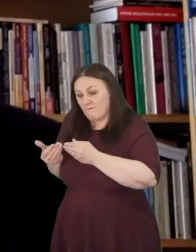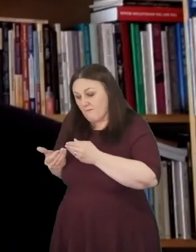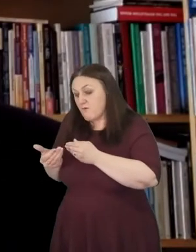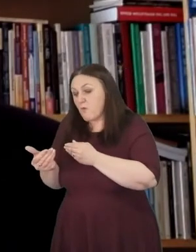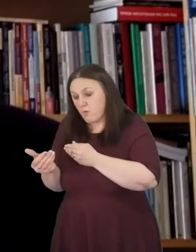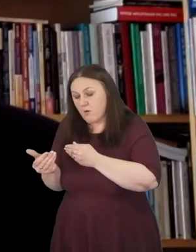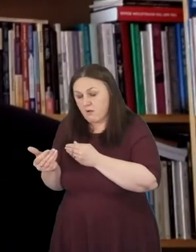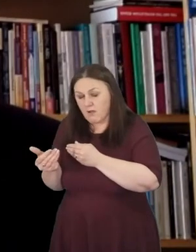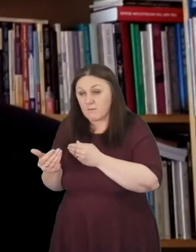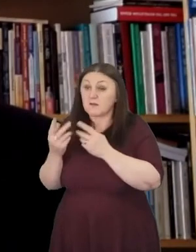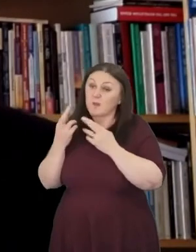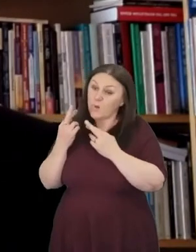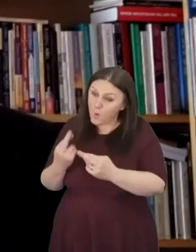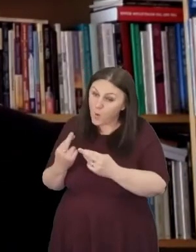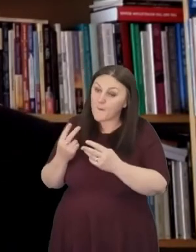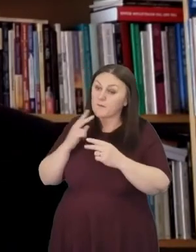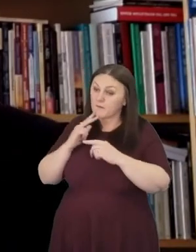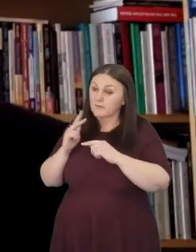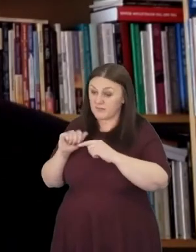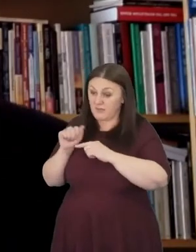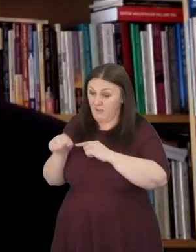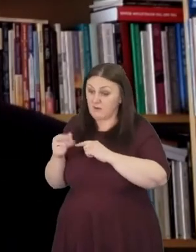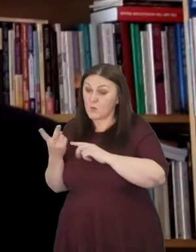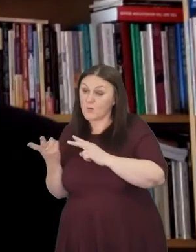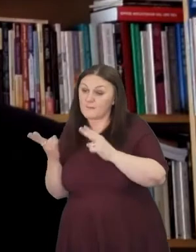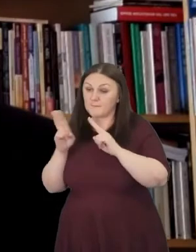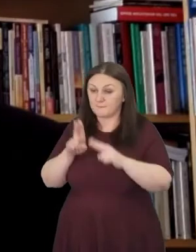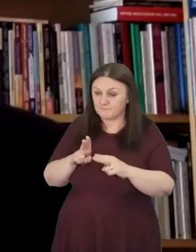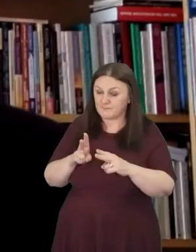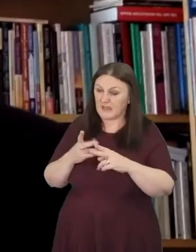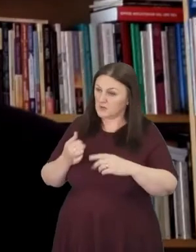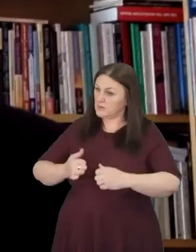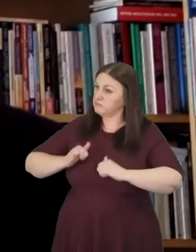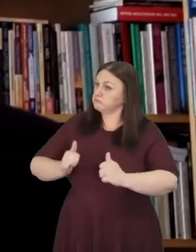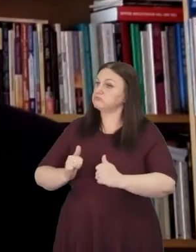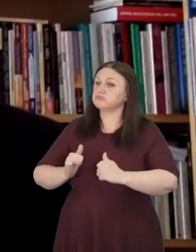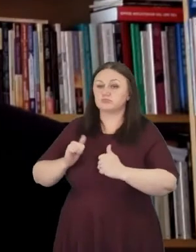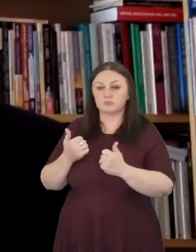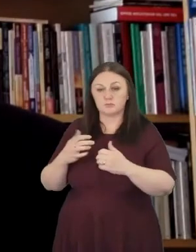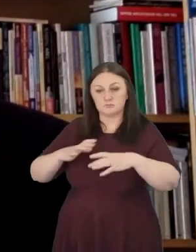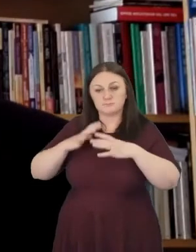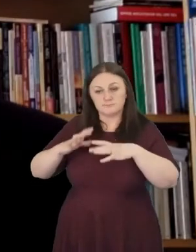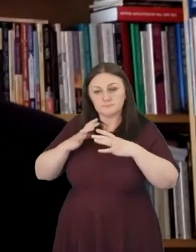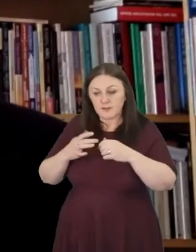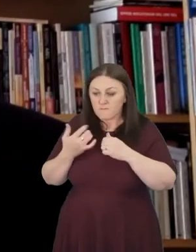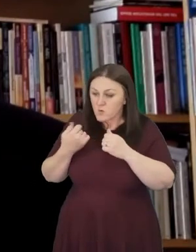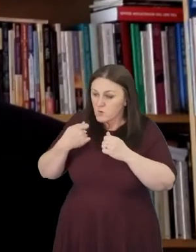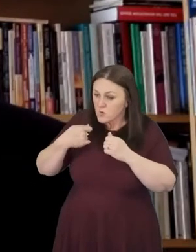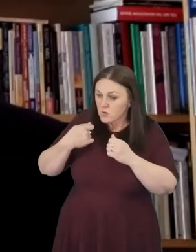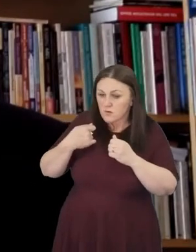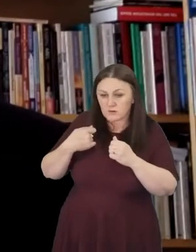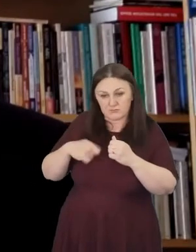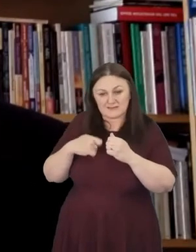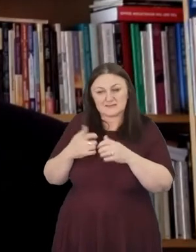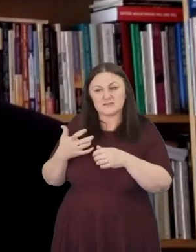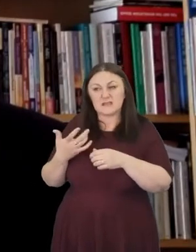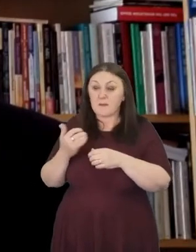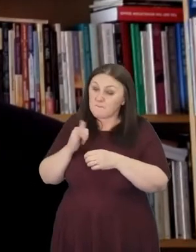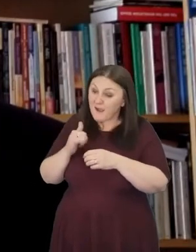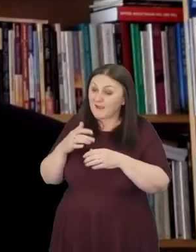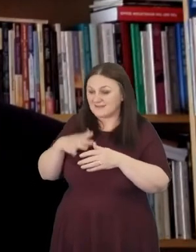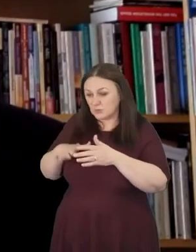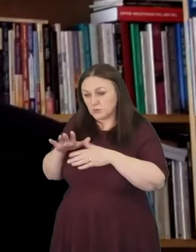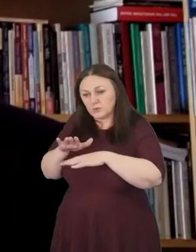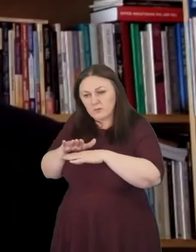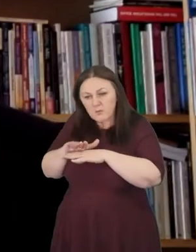and to be in a really good place for the presidency. It's likely to take a slower start